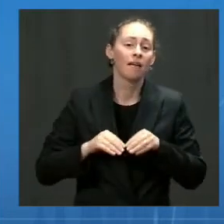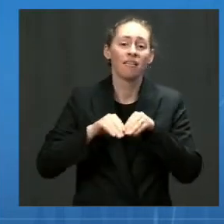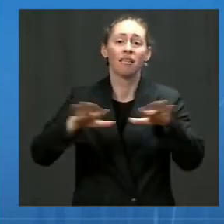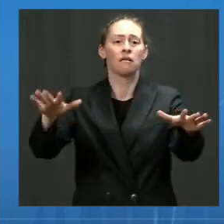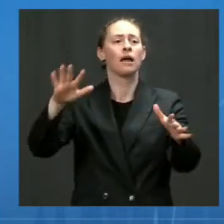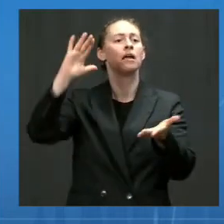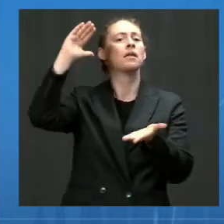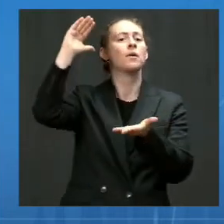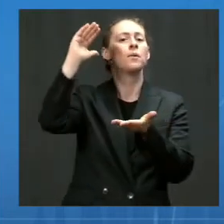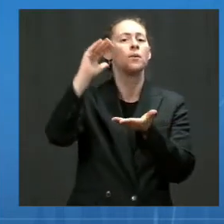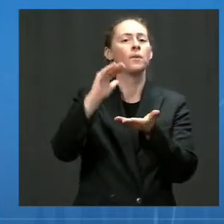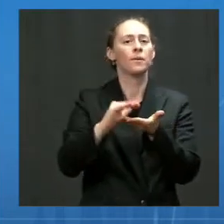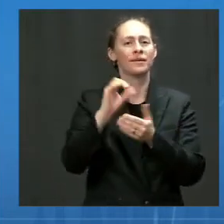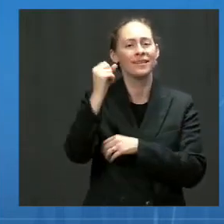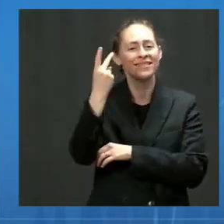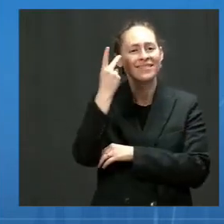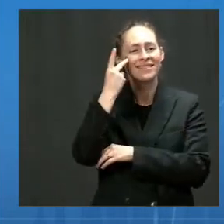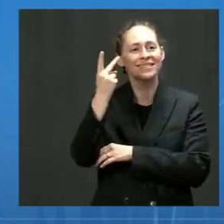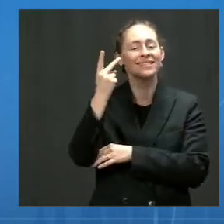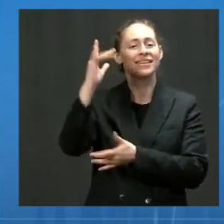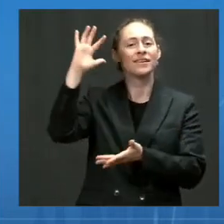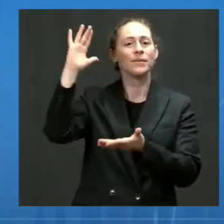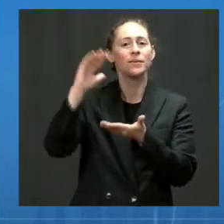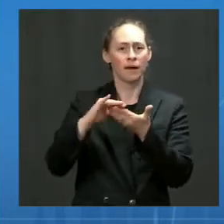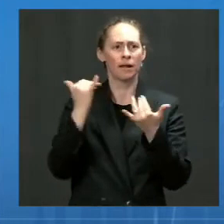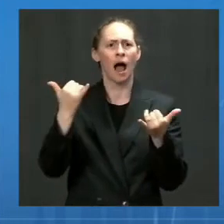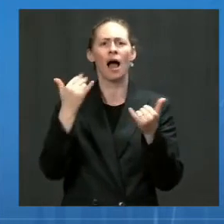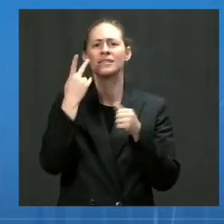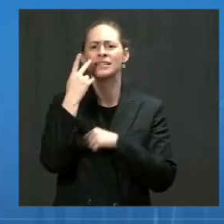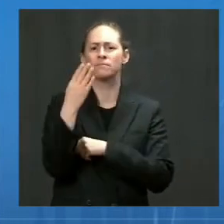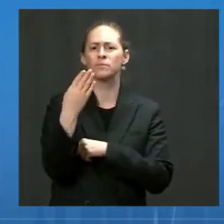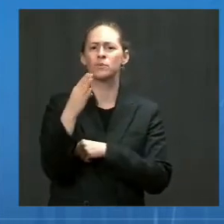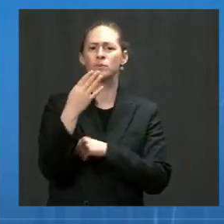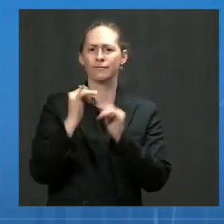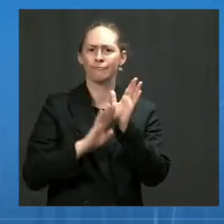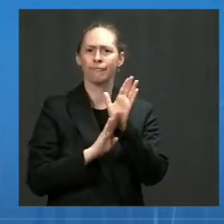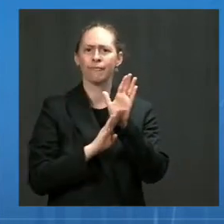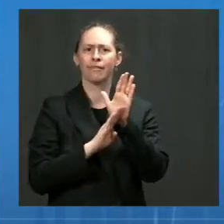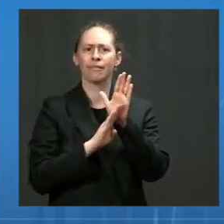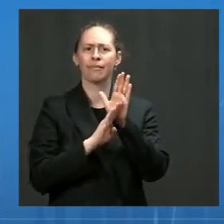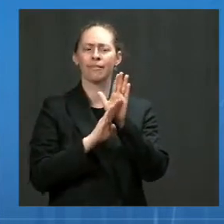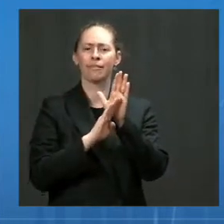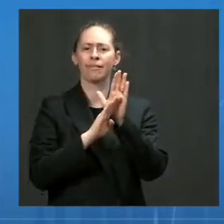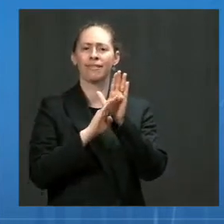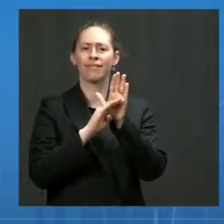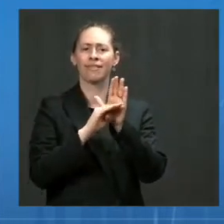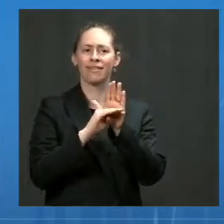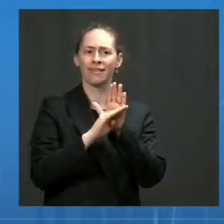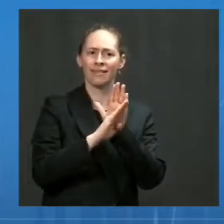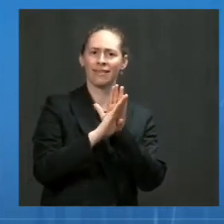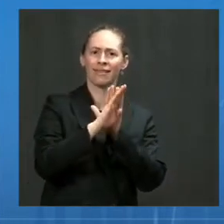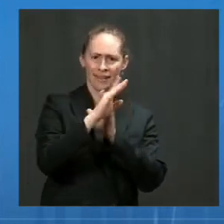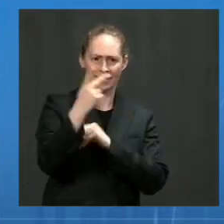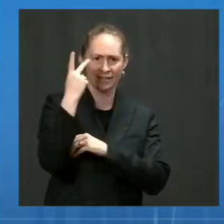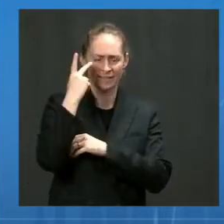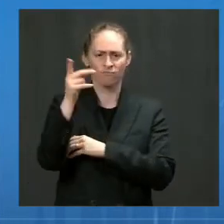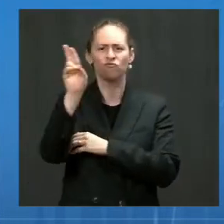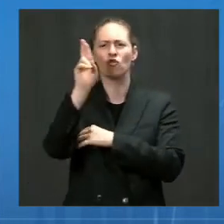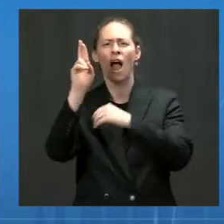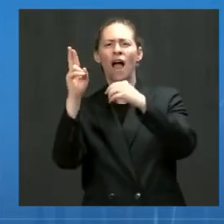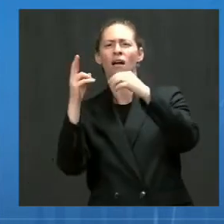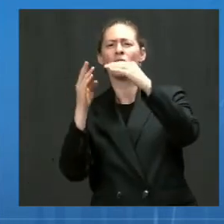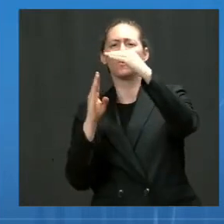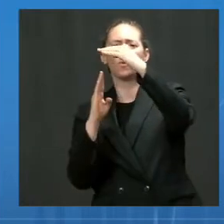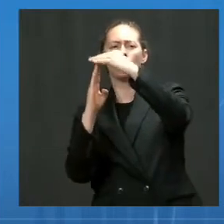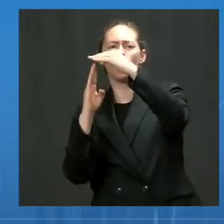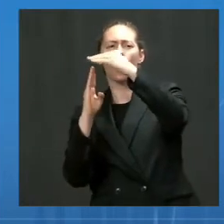red and increases in blue and yellow. Now, in the upper right-hand corner, which is where we are today, you can see the recent